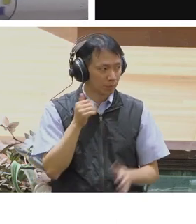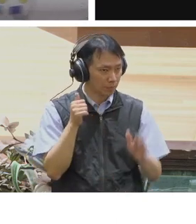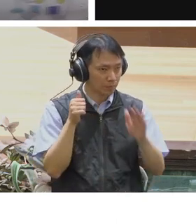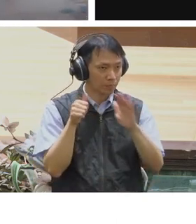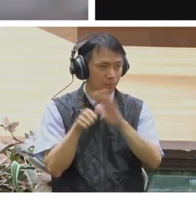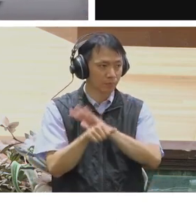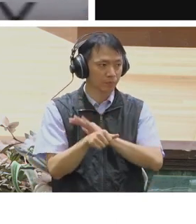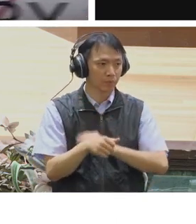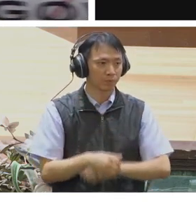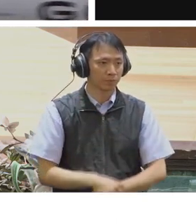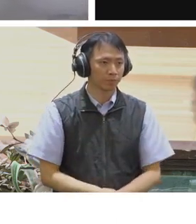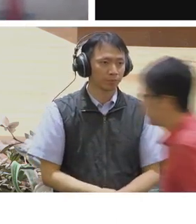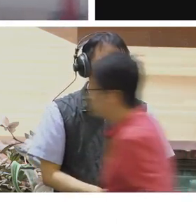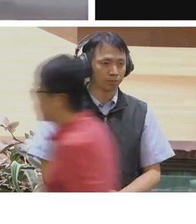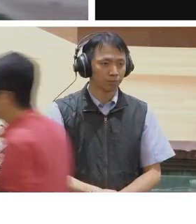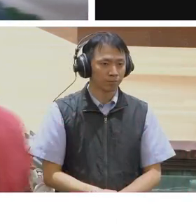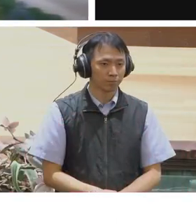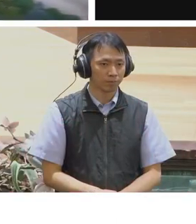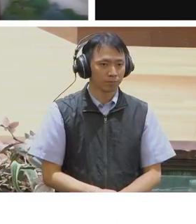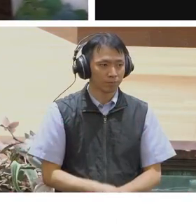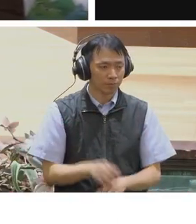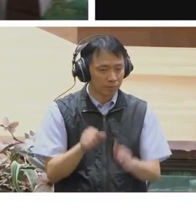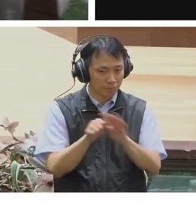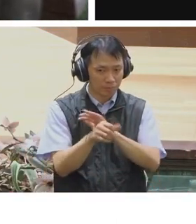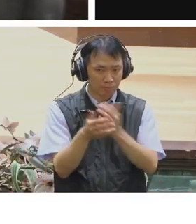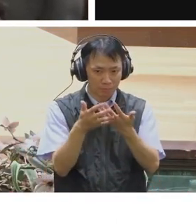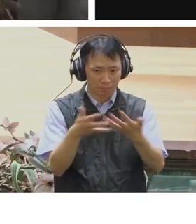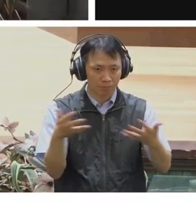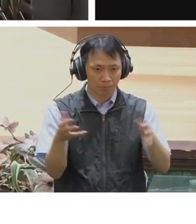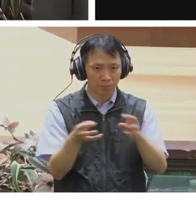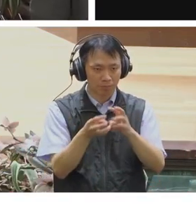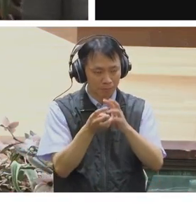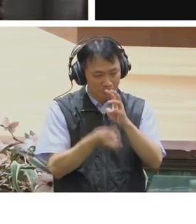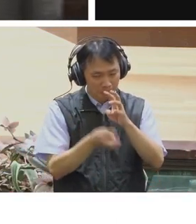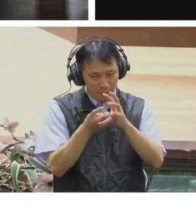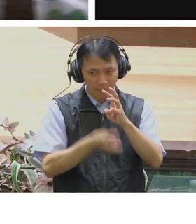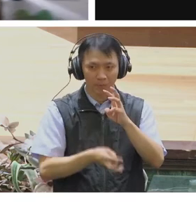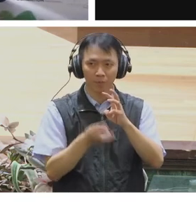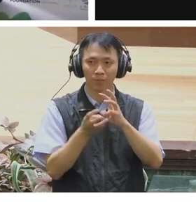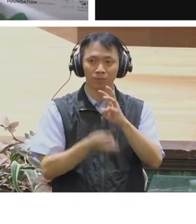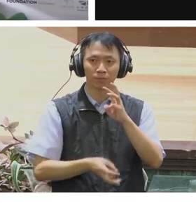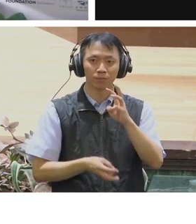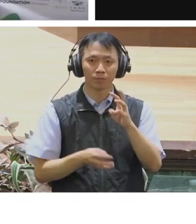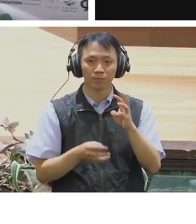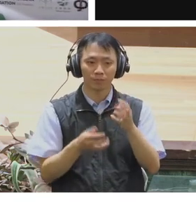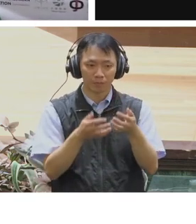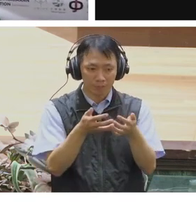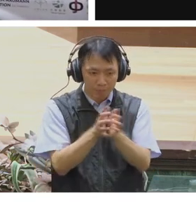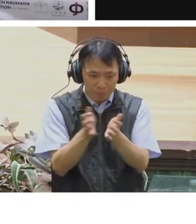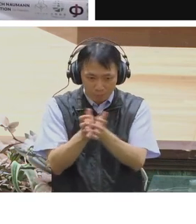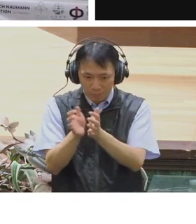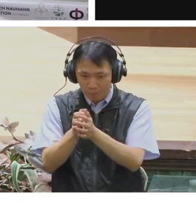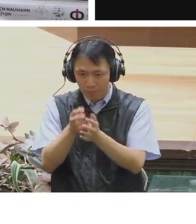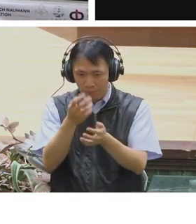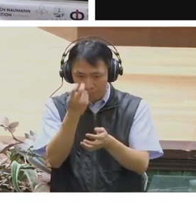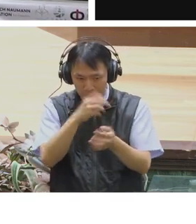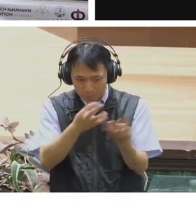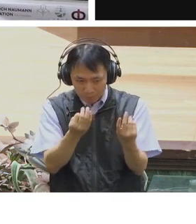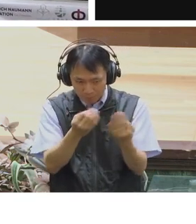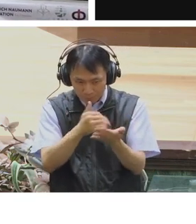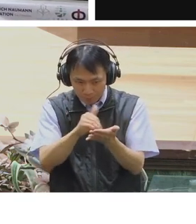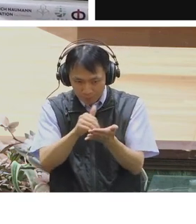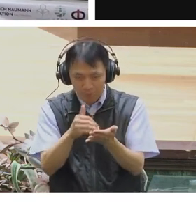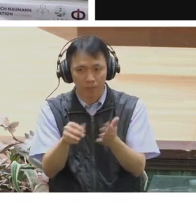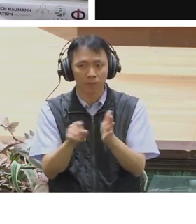as we get into more detailed analysis of clustering, for instance, especially using newer forms of graph, graph